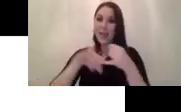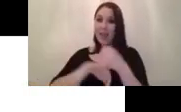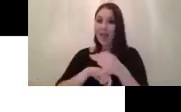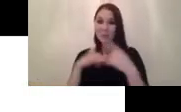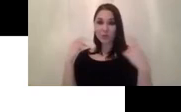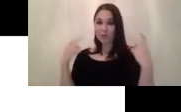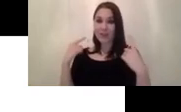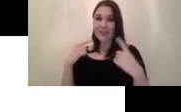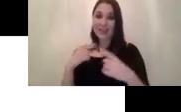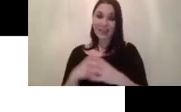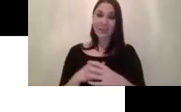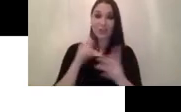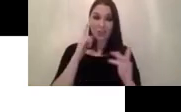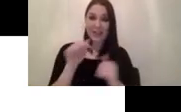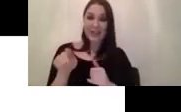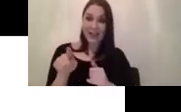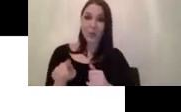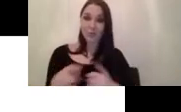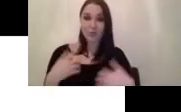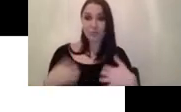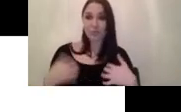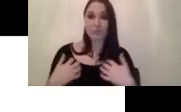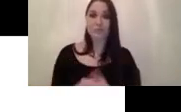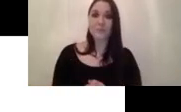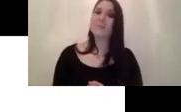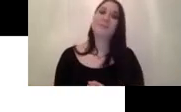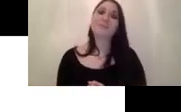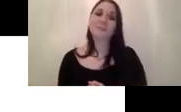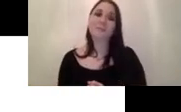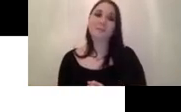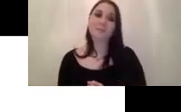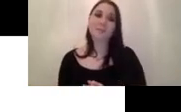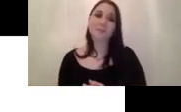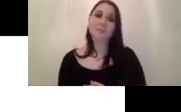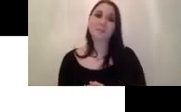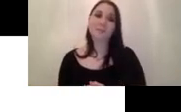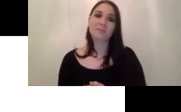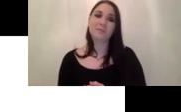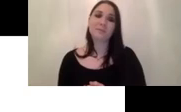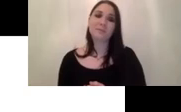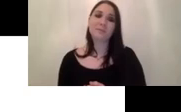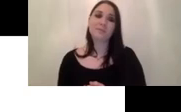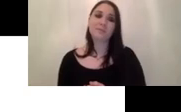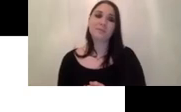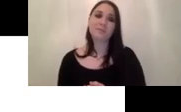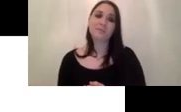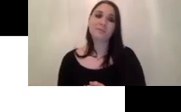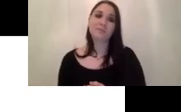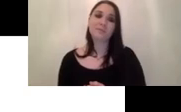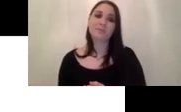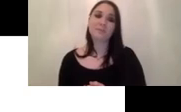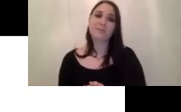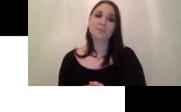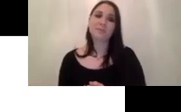definitely check that out it's quite a cool ripple um different from c fcos the